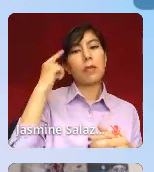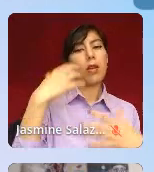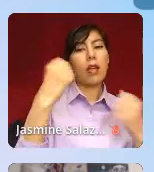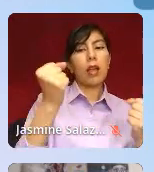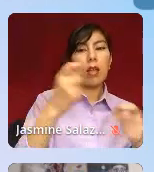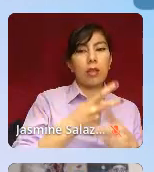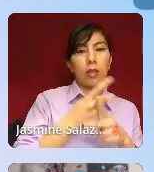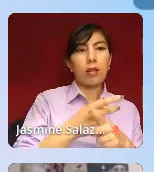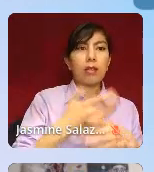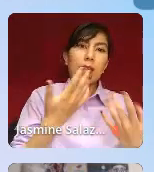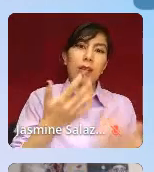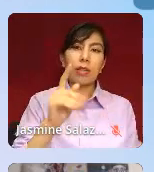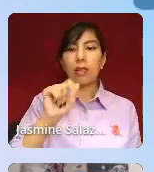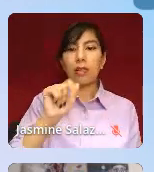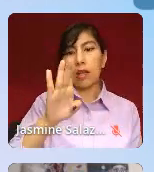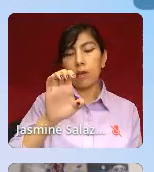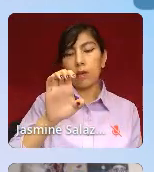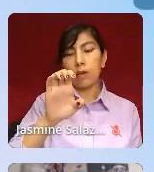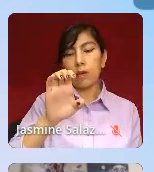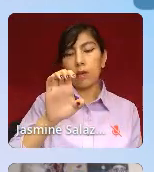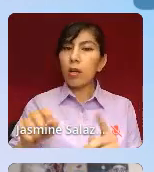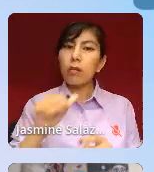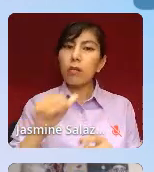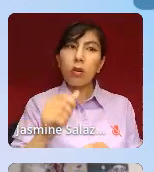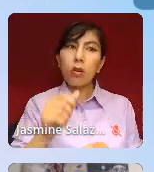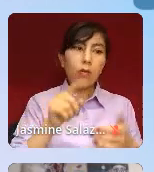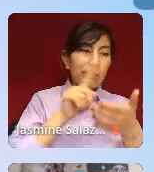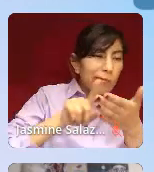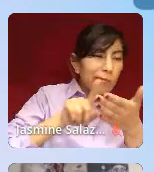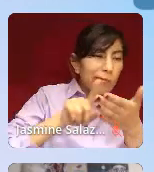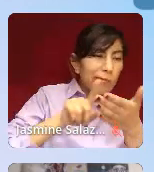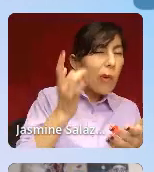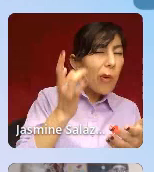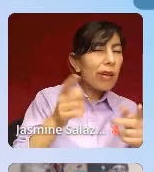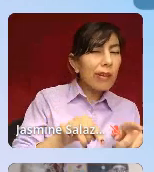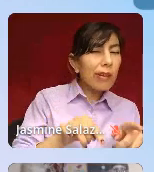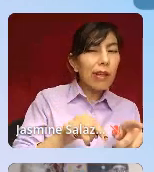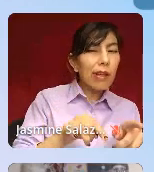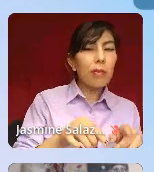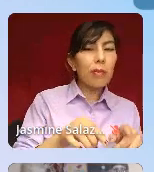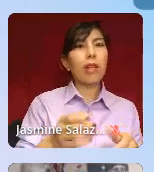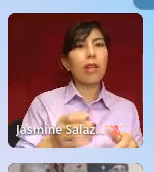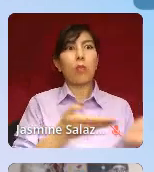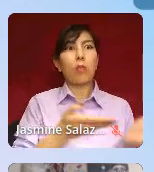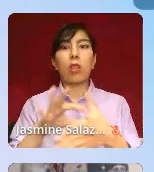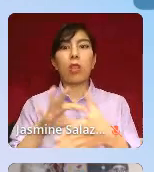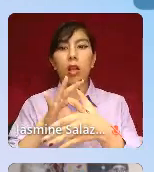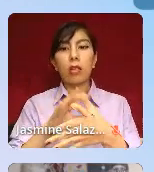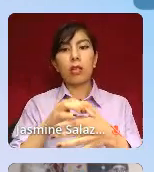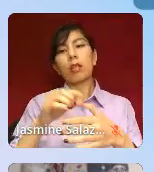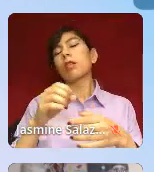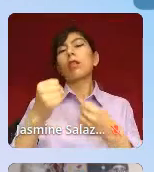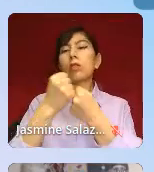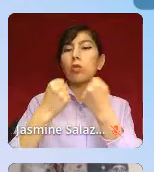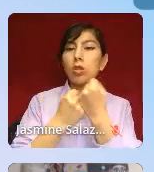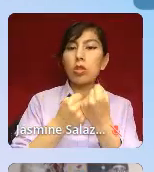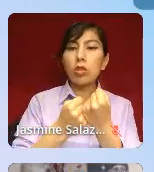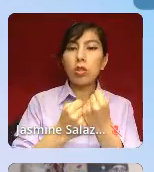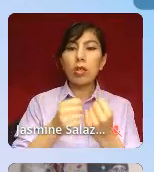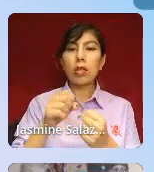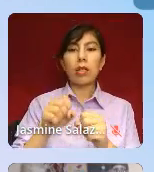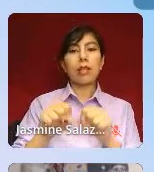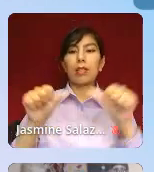health, but we don't always dig into the history of like, why is this? And bring into the context of structural and scientific racism